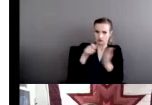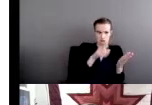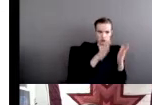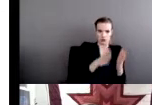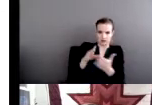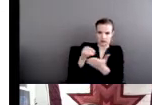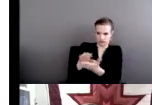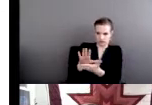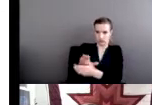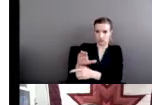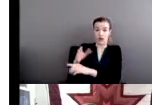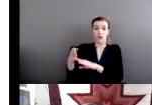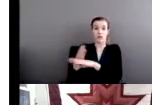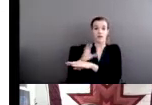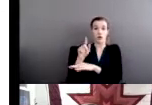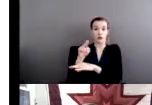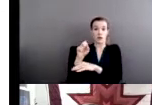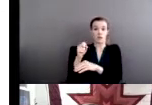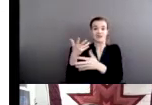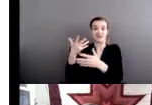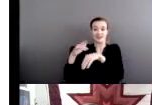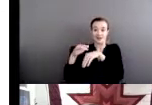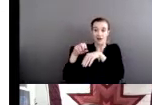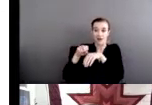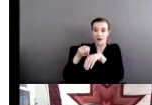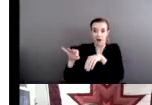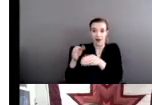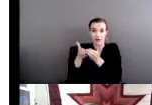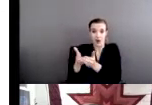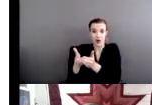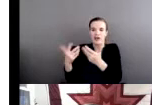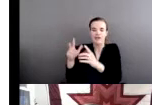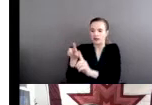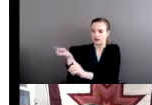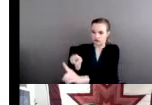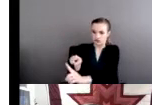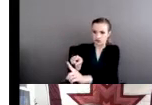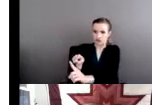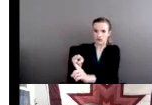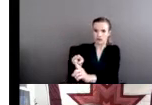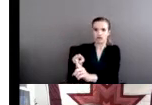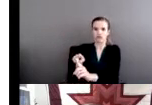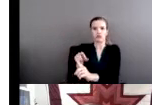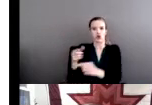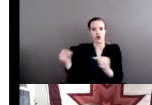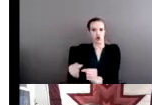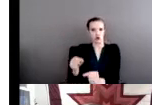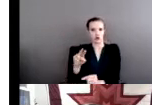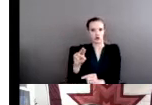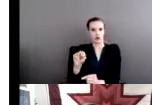violence. And there's no sense here of shame. It's an arrogant passage